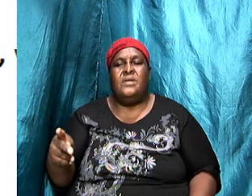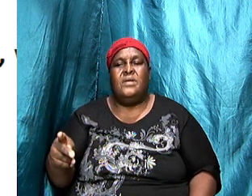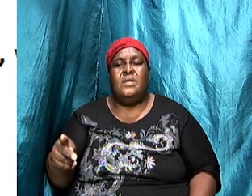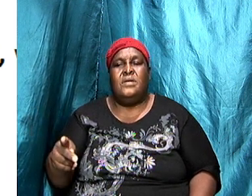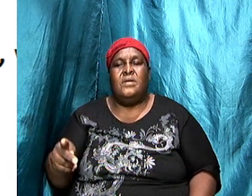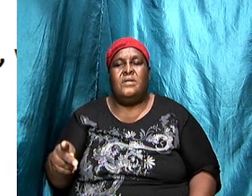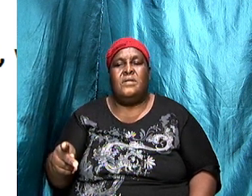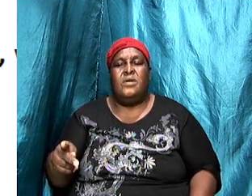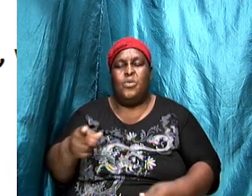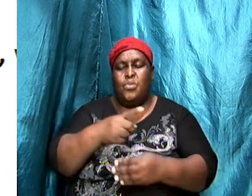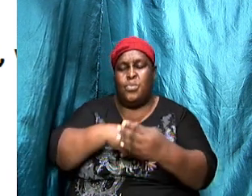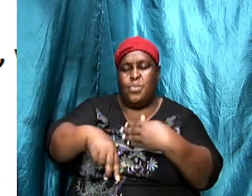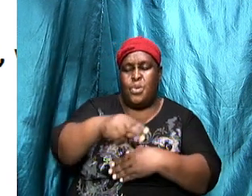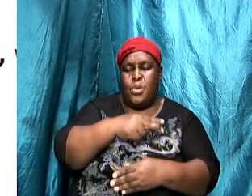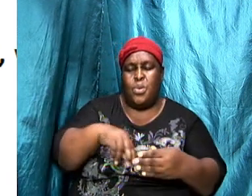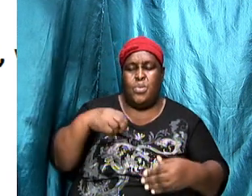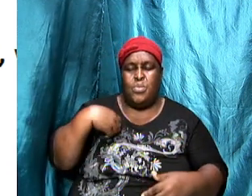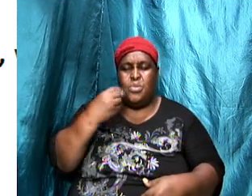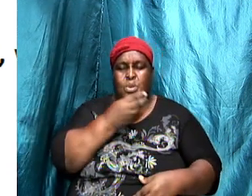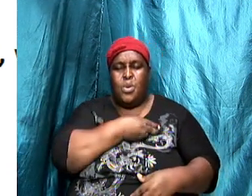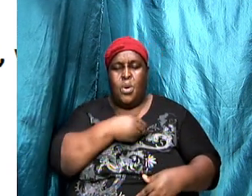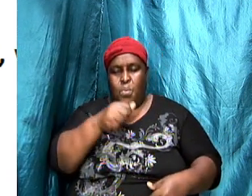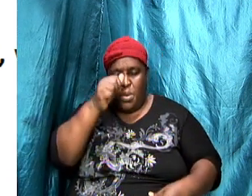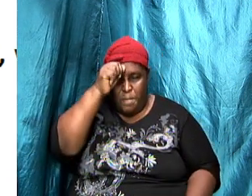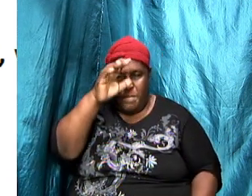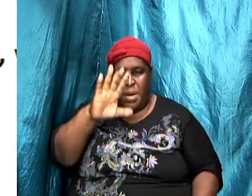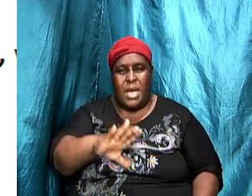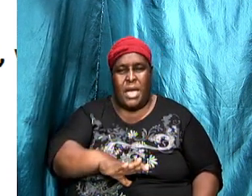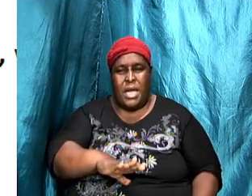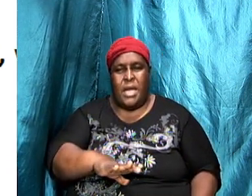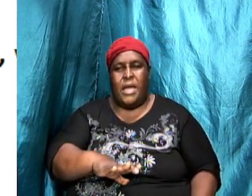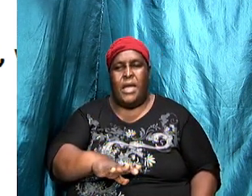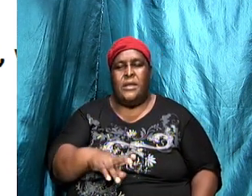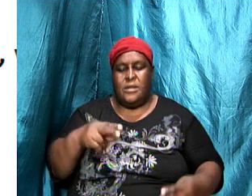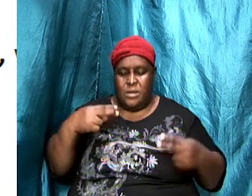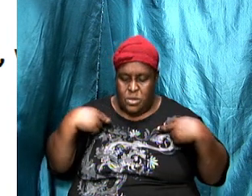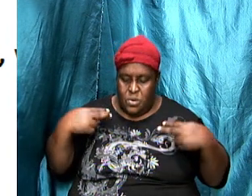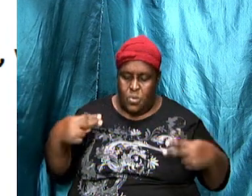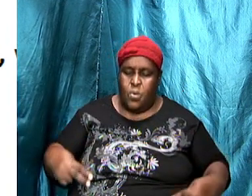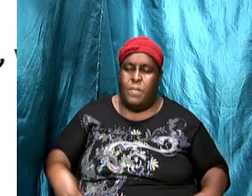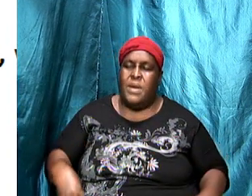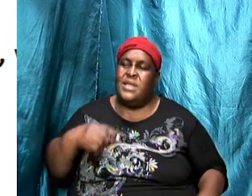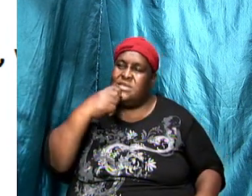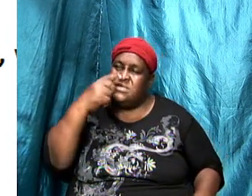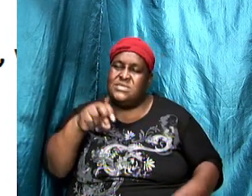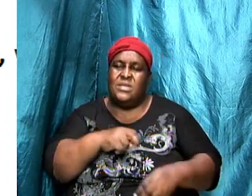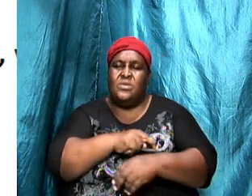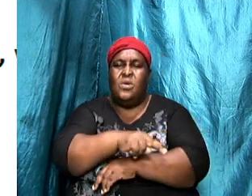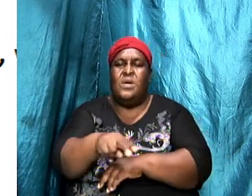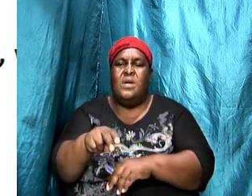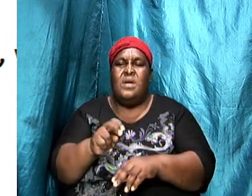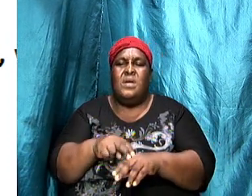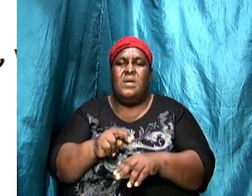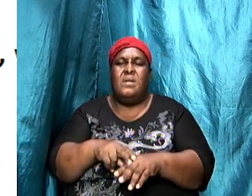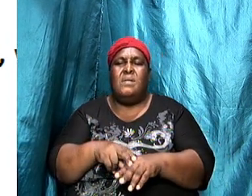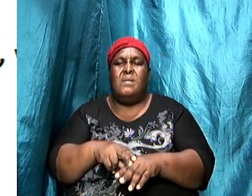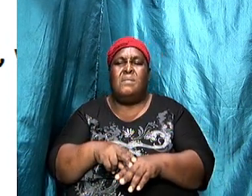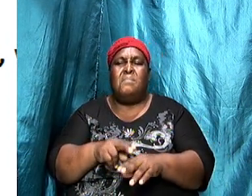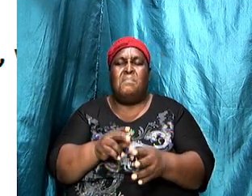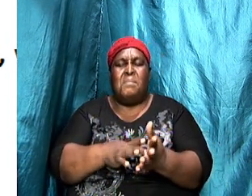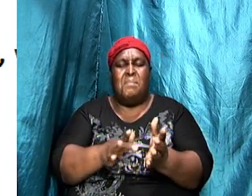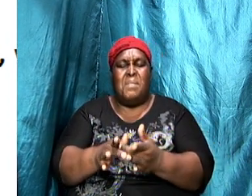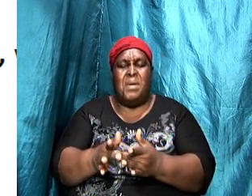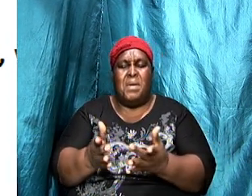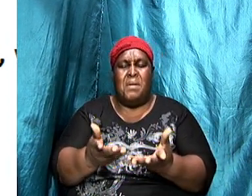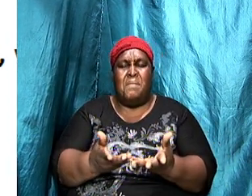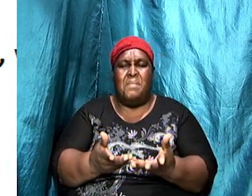humanity our masculinity and femininity and said it is normal and biological and therefore we